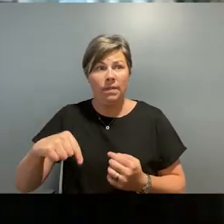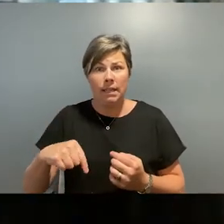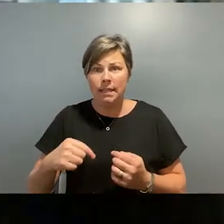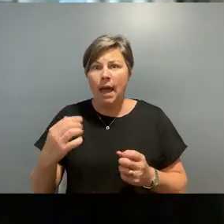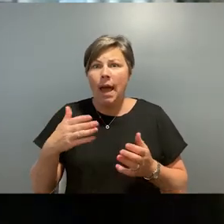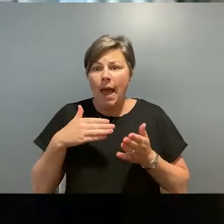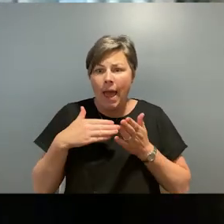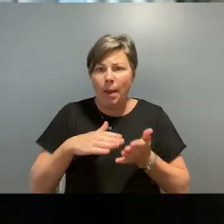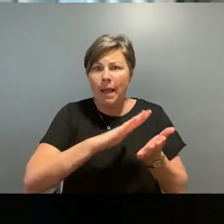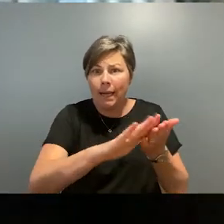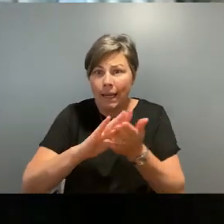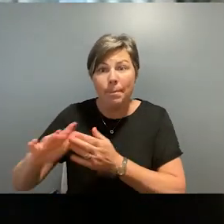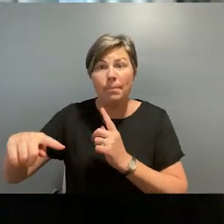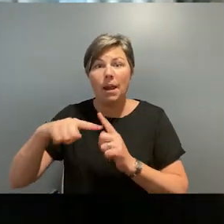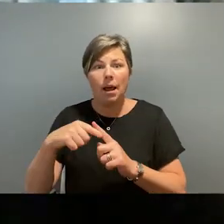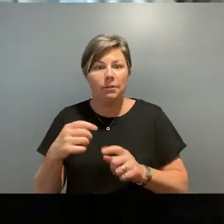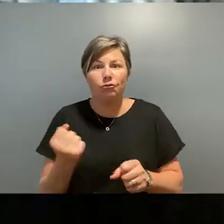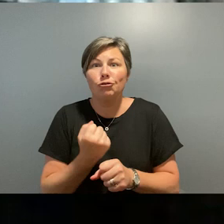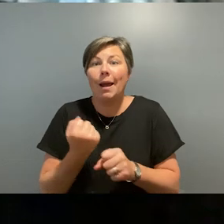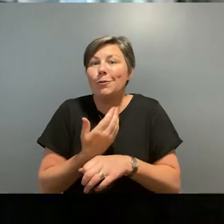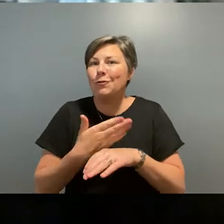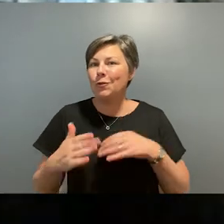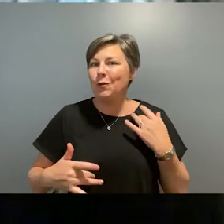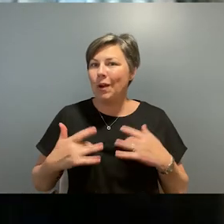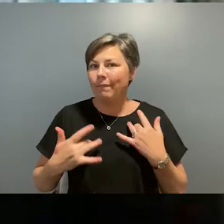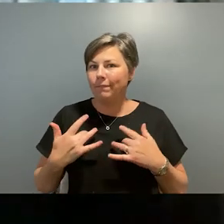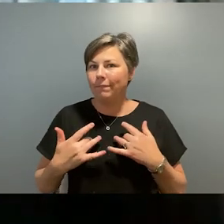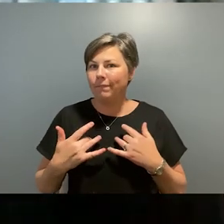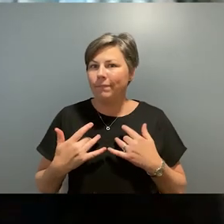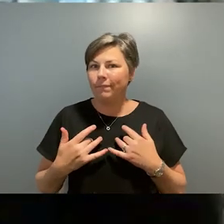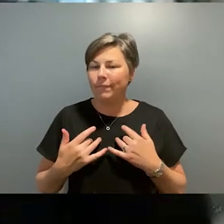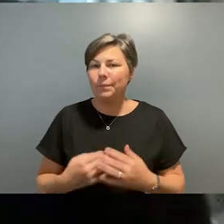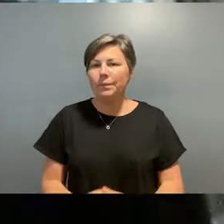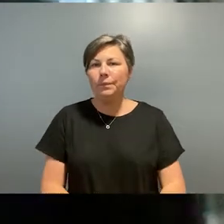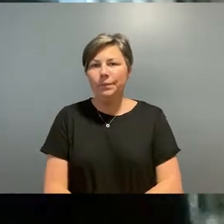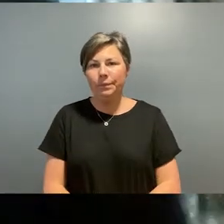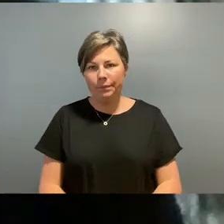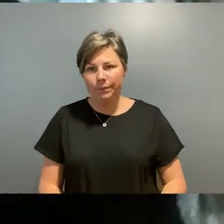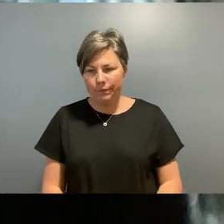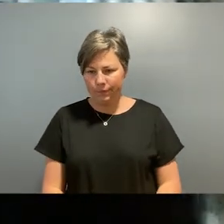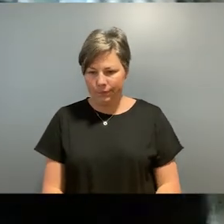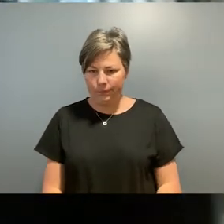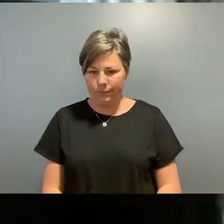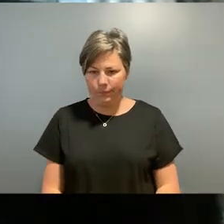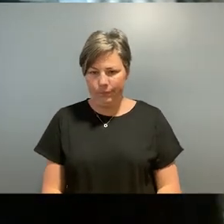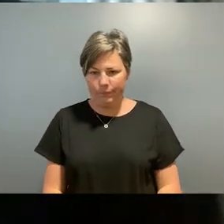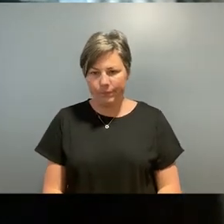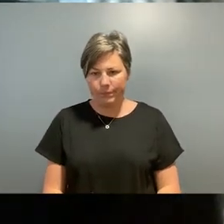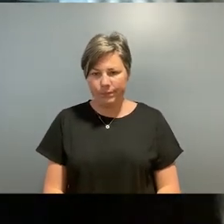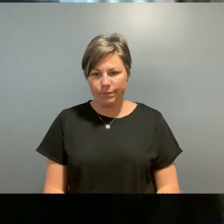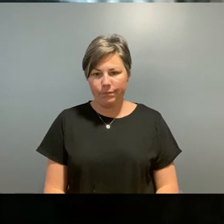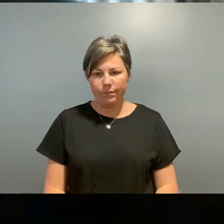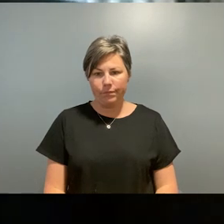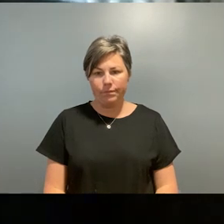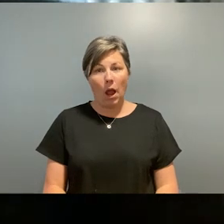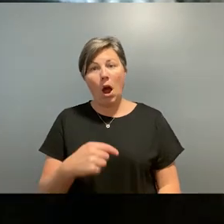ceremony is a physical cleansing of your spirit. We call it Woiwurrung. So, the spirit of the land and the spirit of the people. So, I